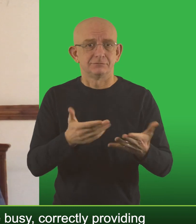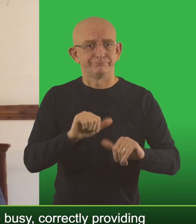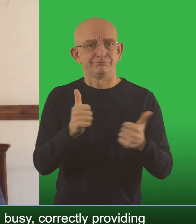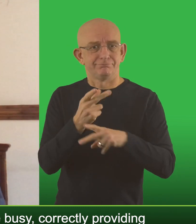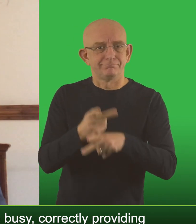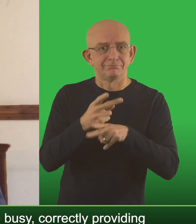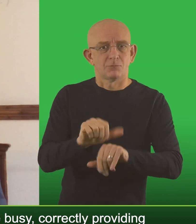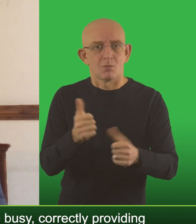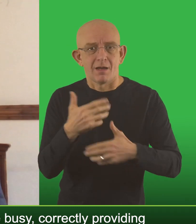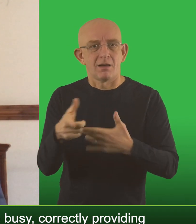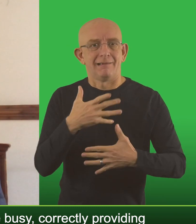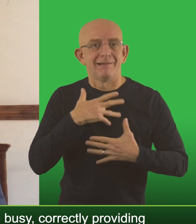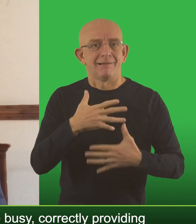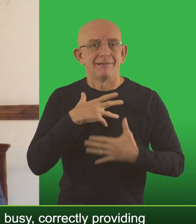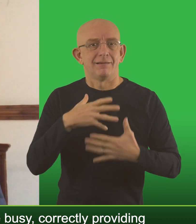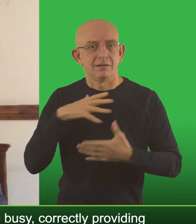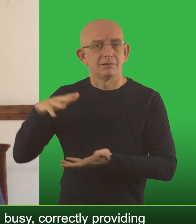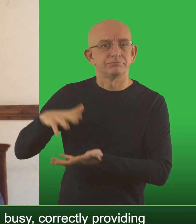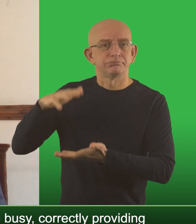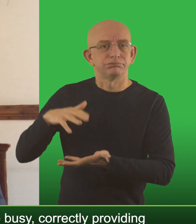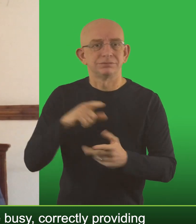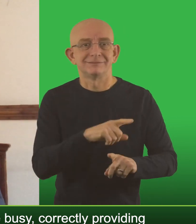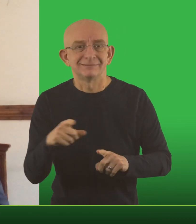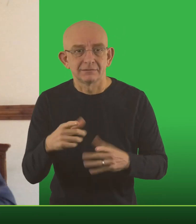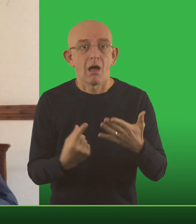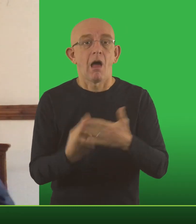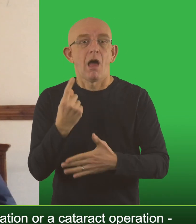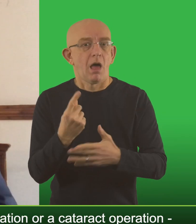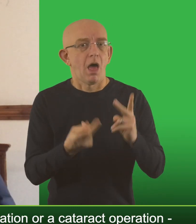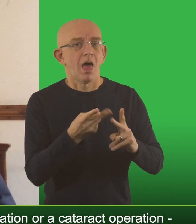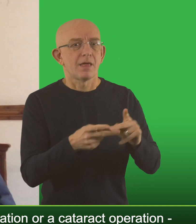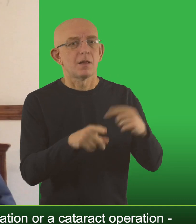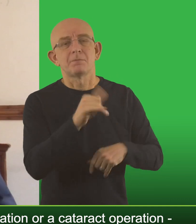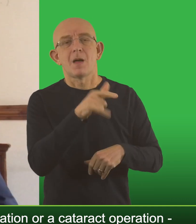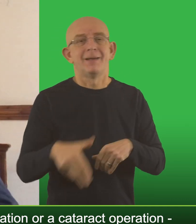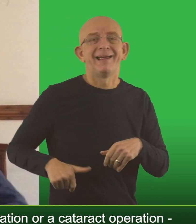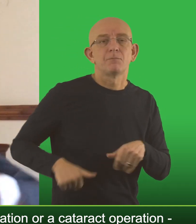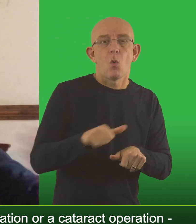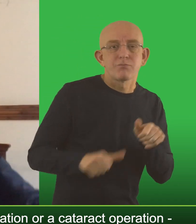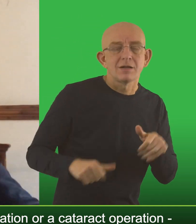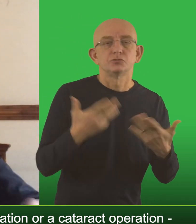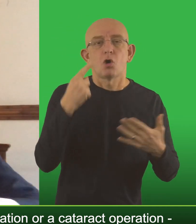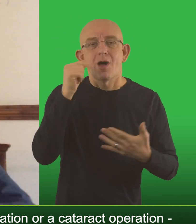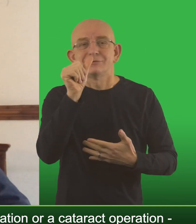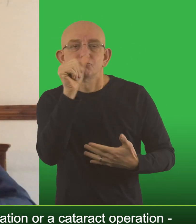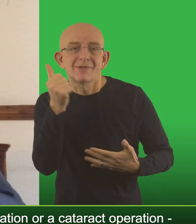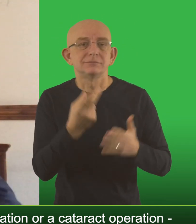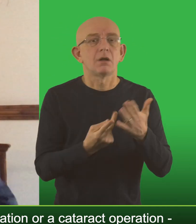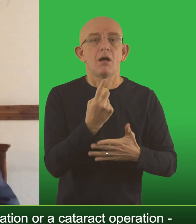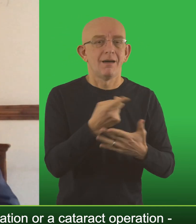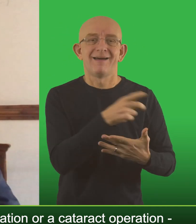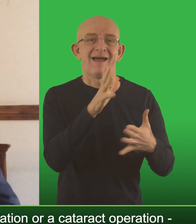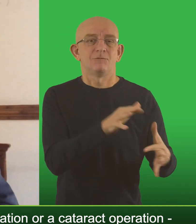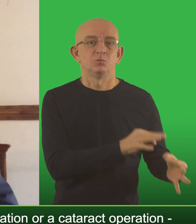correctly providing good quality care for those people with a respiratory infection, care for somebody else for a hip operation or